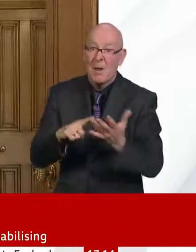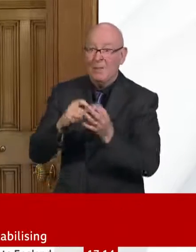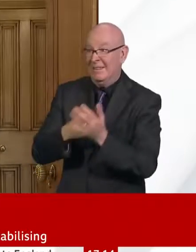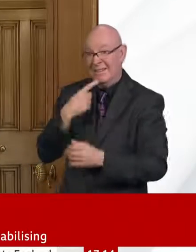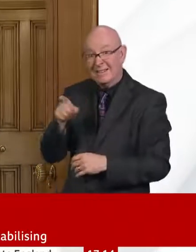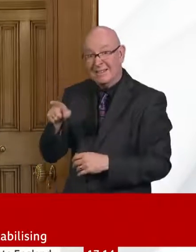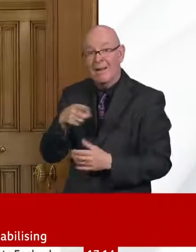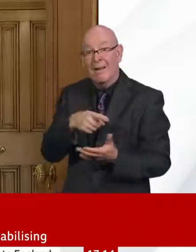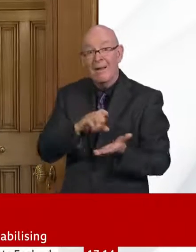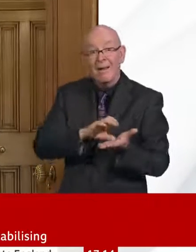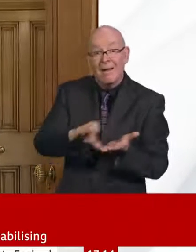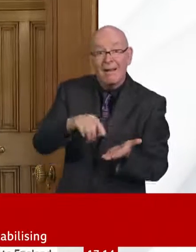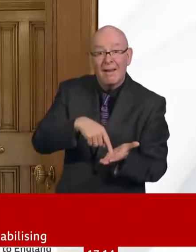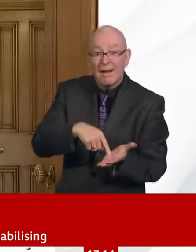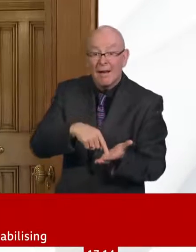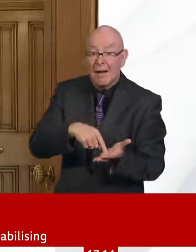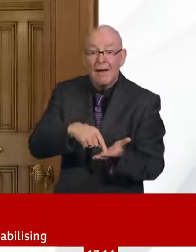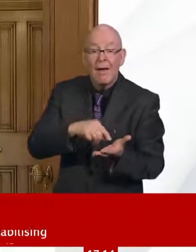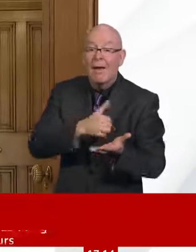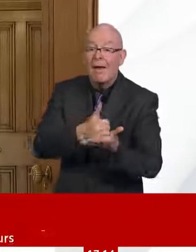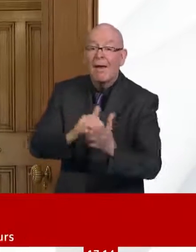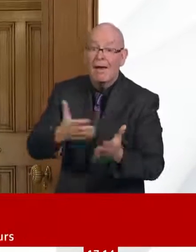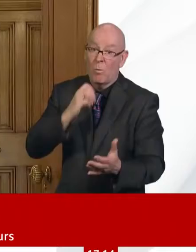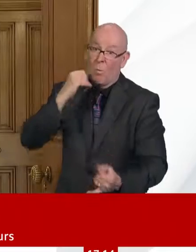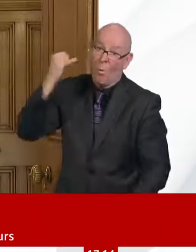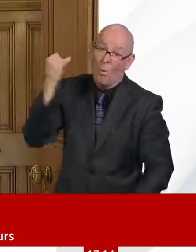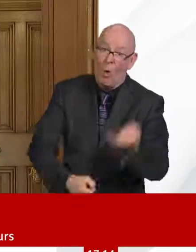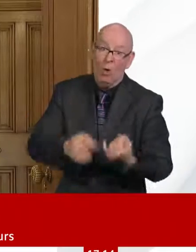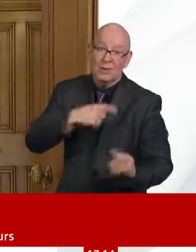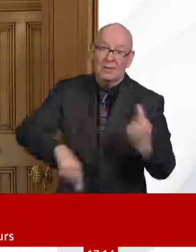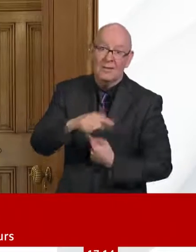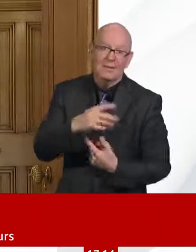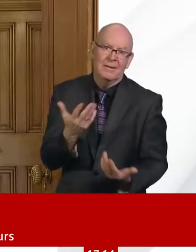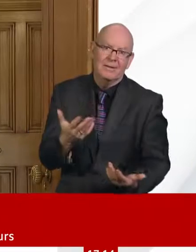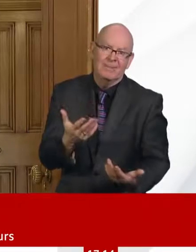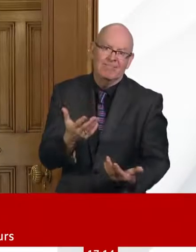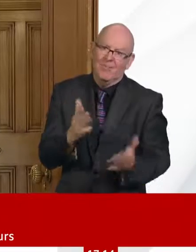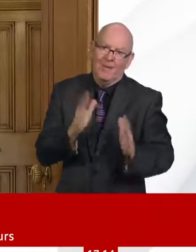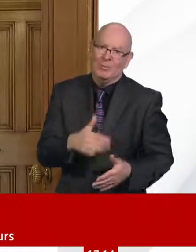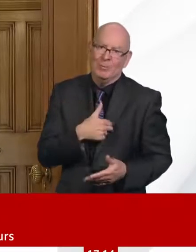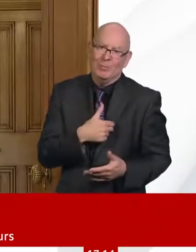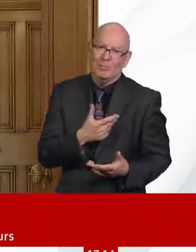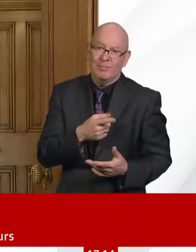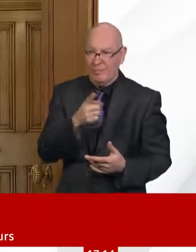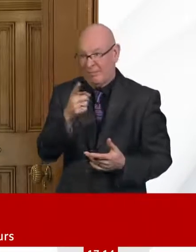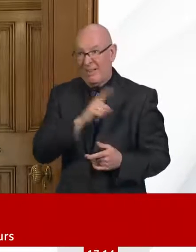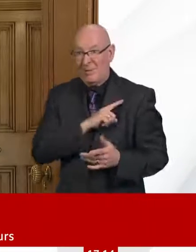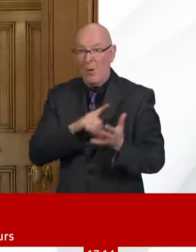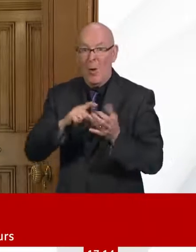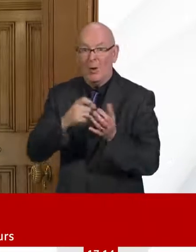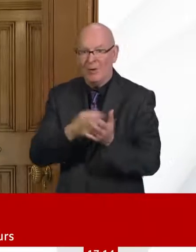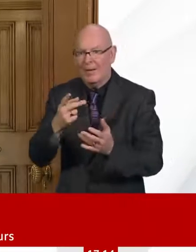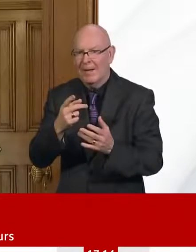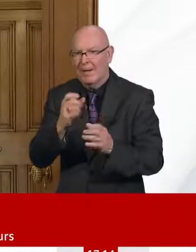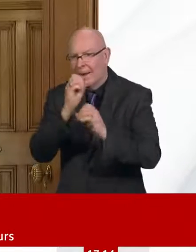put in place are largely temporary, and do not need to be repeated on a year by year basis. So hopefully, that will allow us to get to a sustainable position,